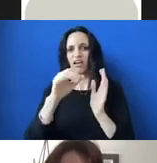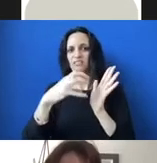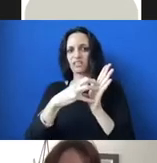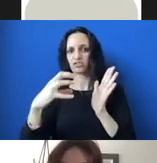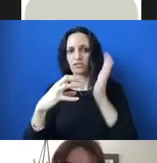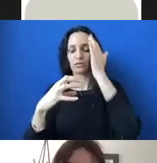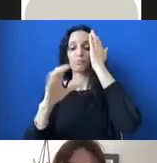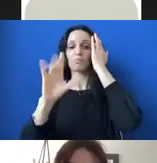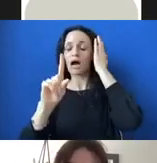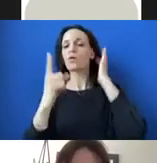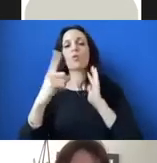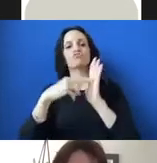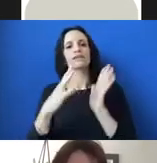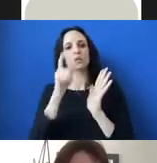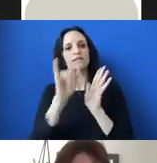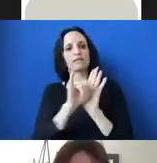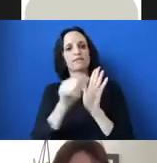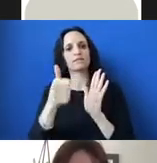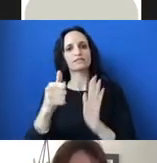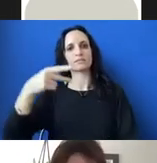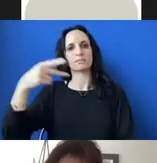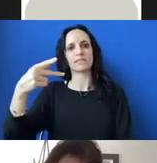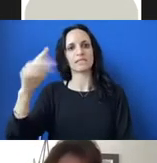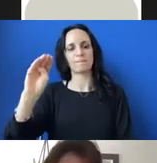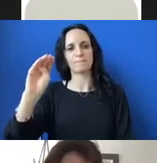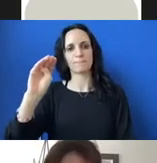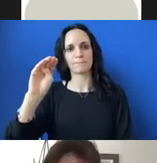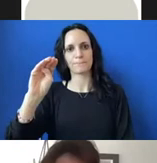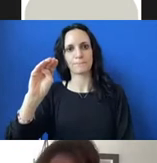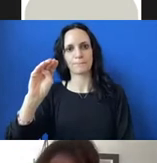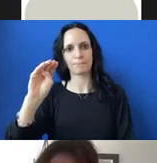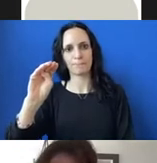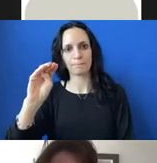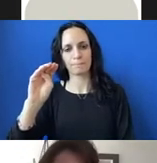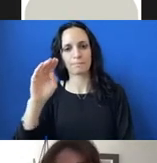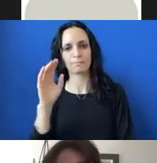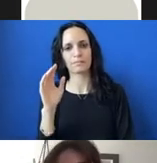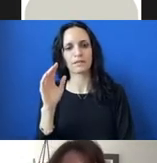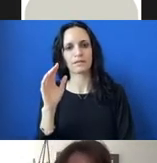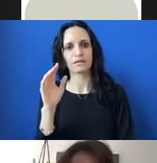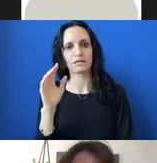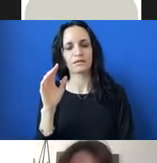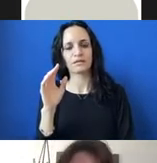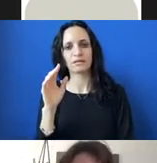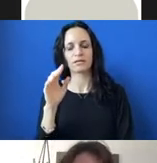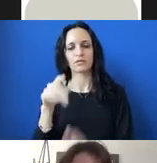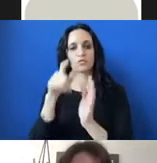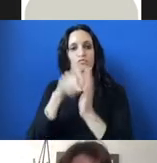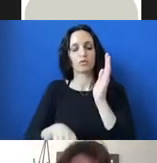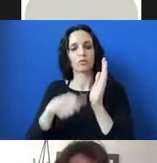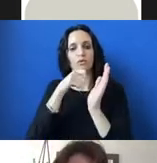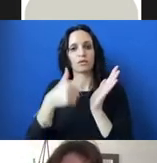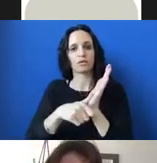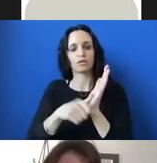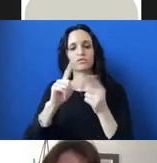A reader who identified themselves as PM, pun was probably intended, wrote a letter to Woodward and Green, the printers of the